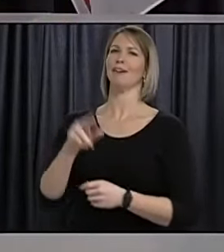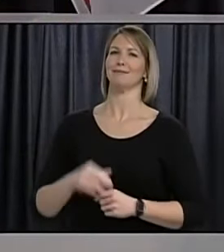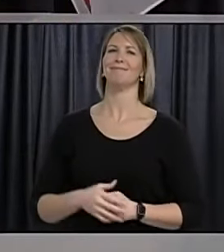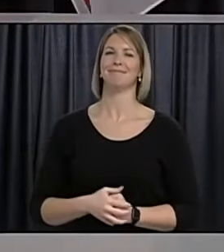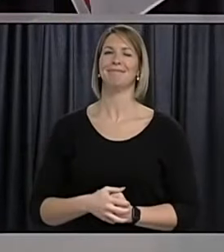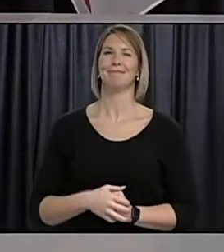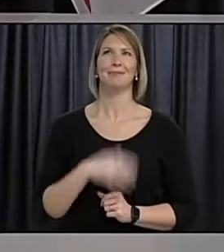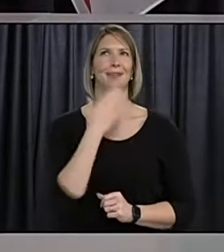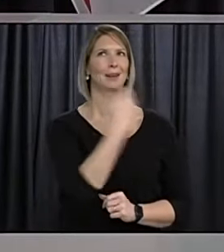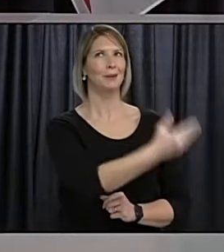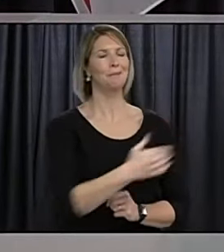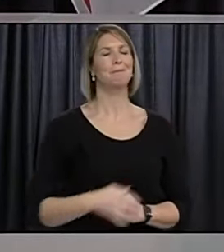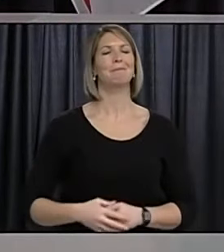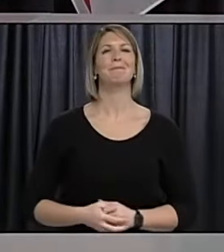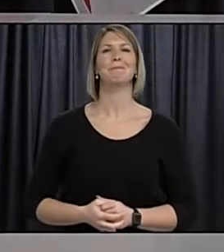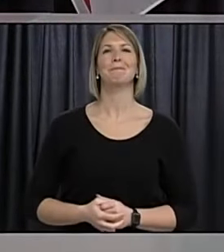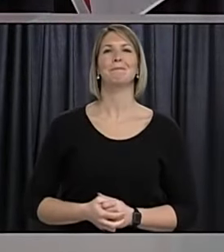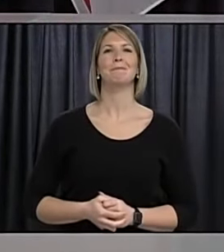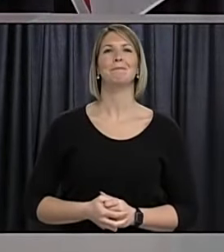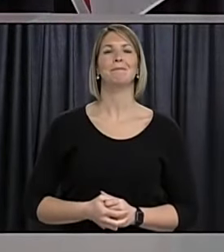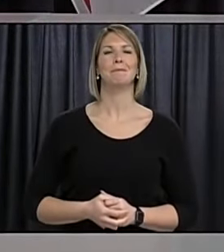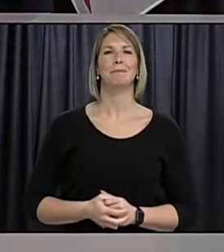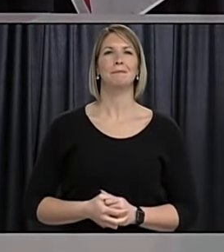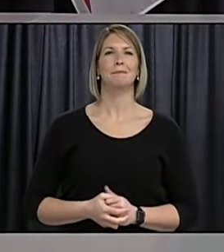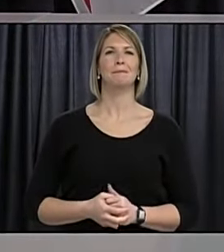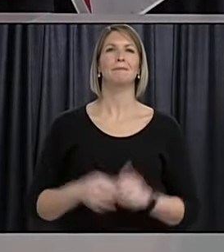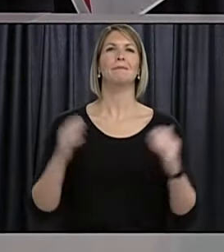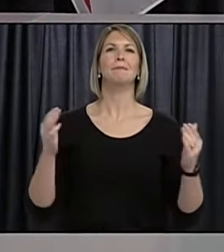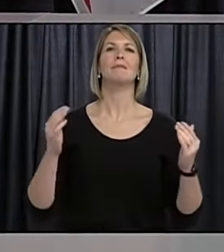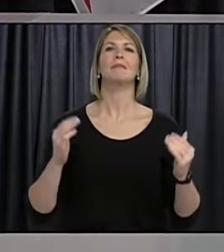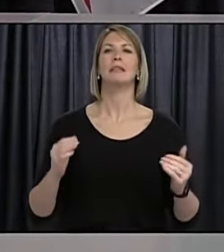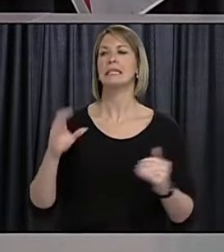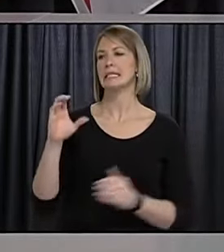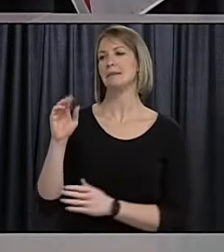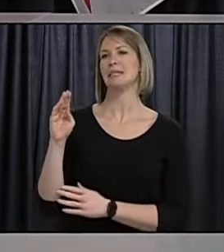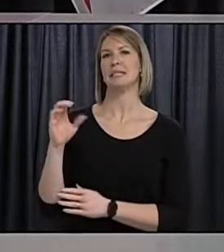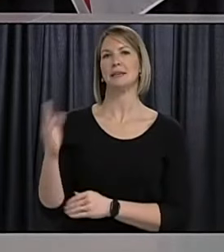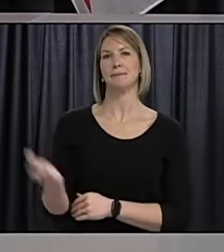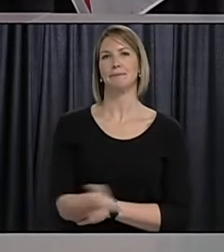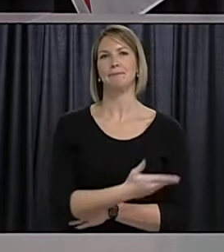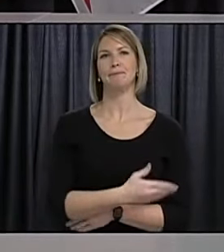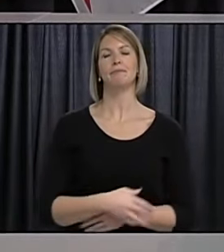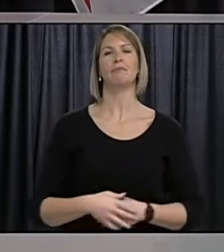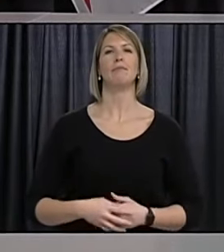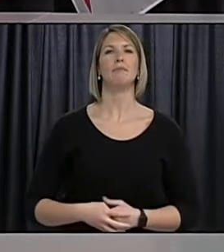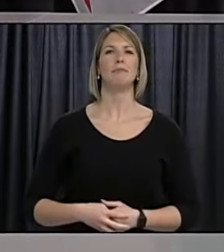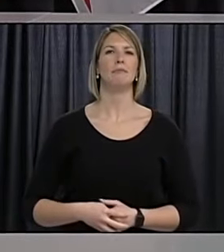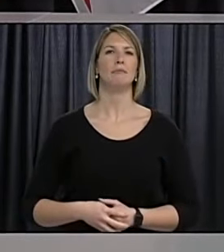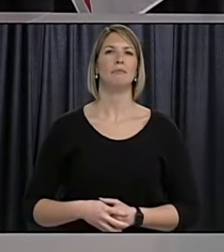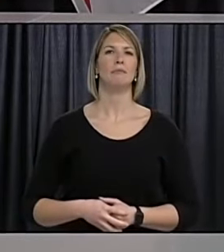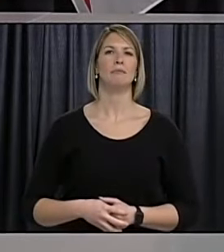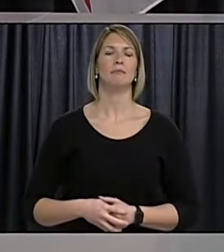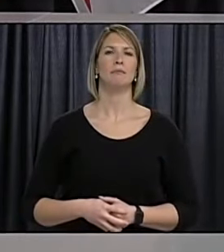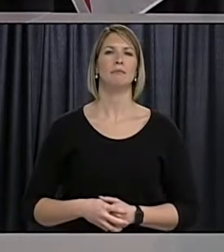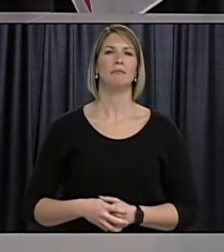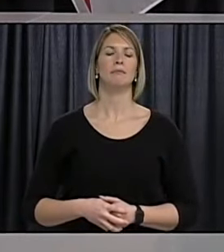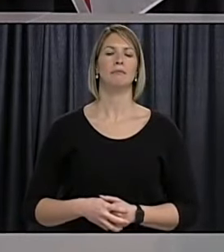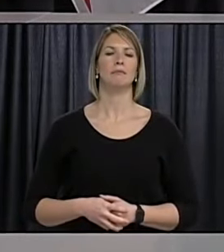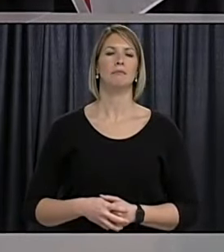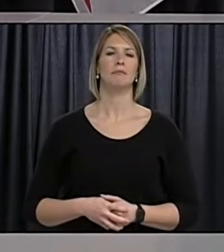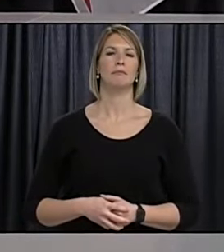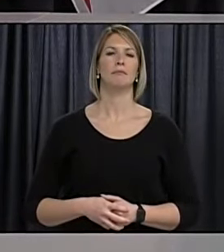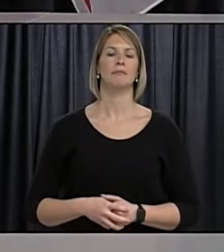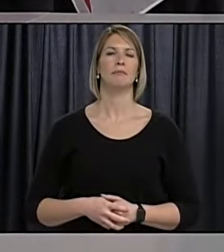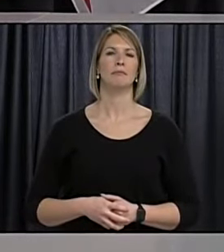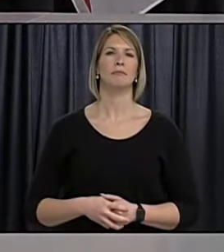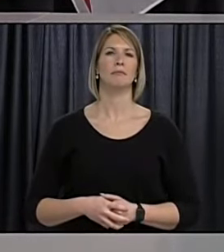thank you our next questions are from peter cowan with cbc please go ahead uh dr